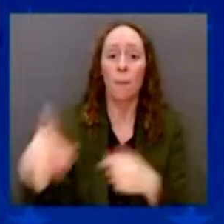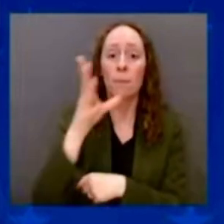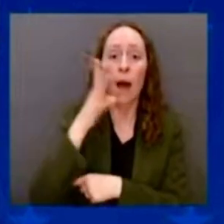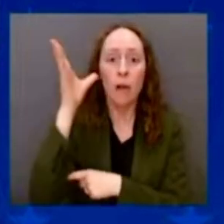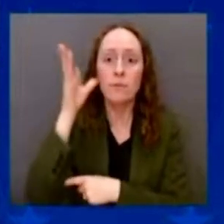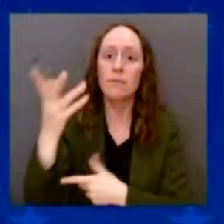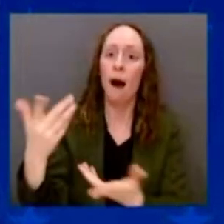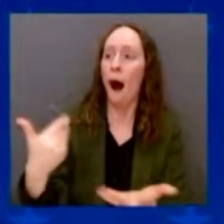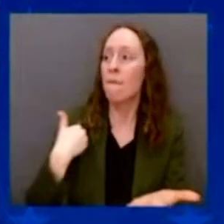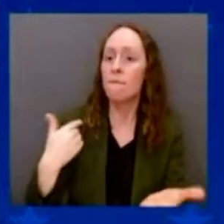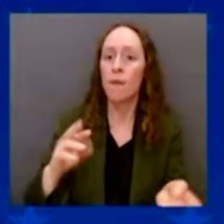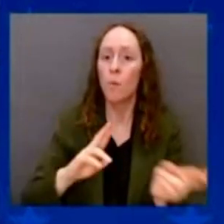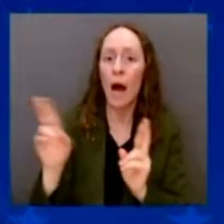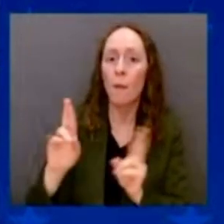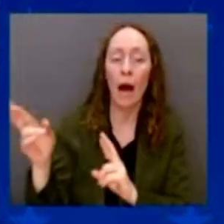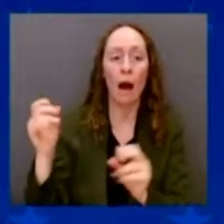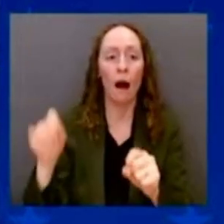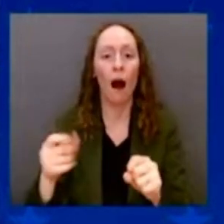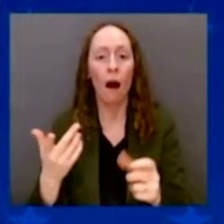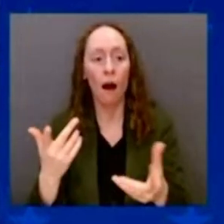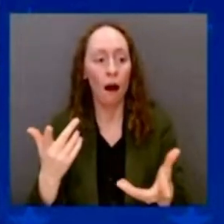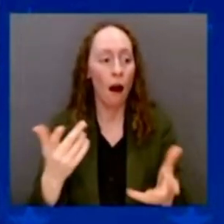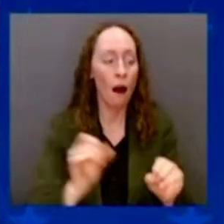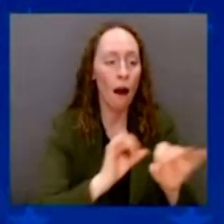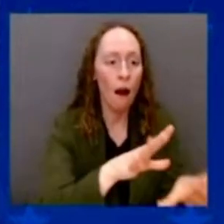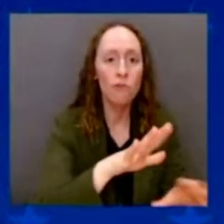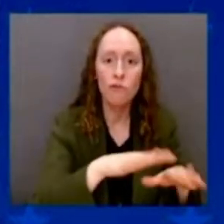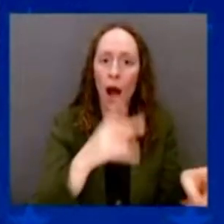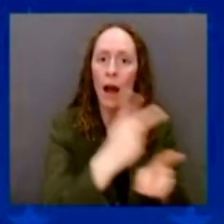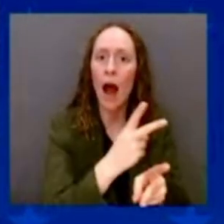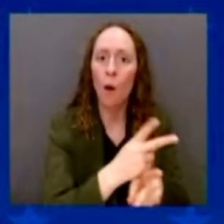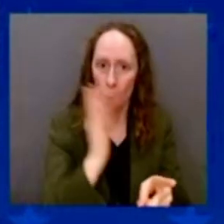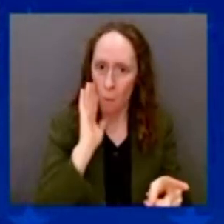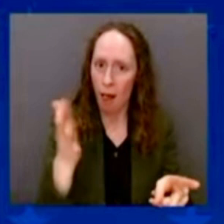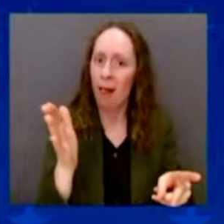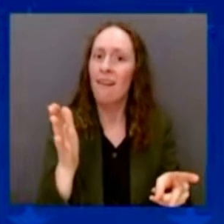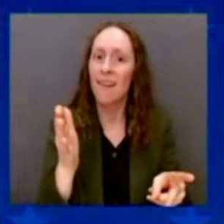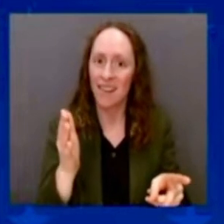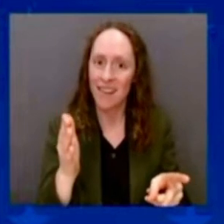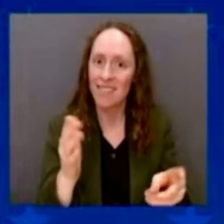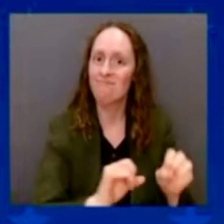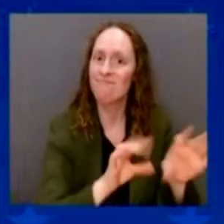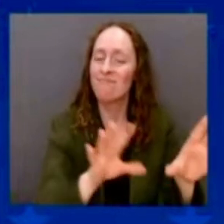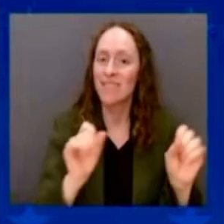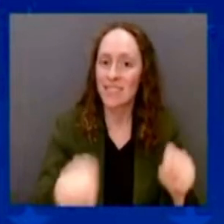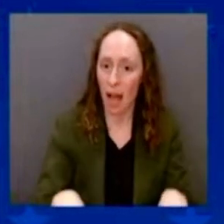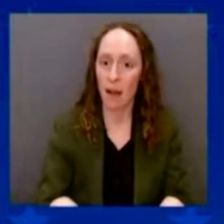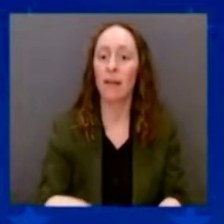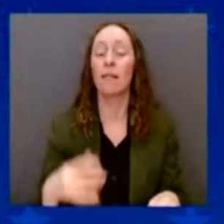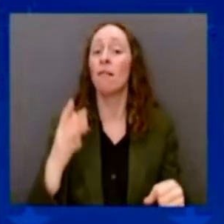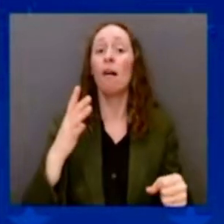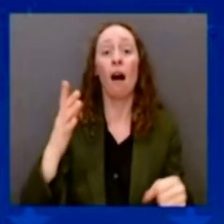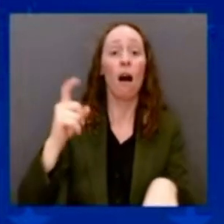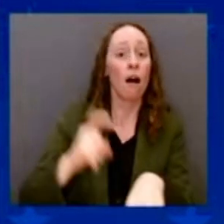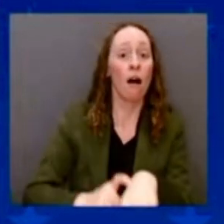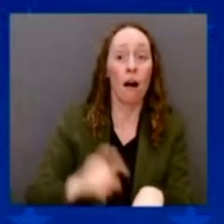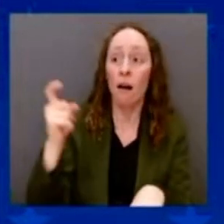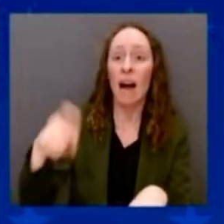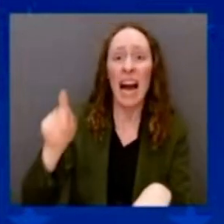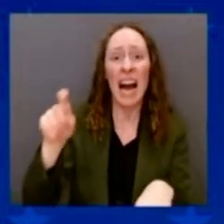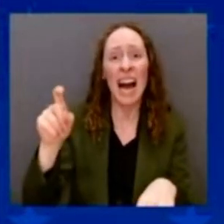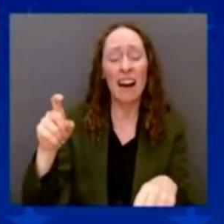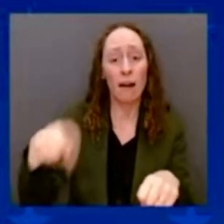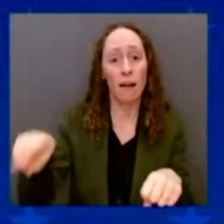And it's going to invest in paid family and medical leave, which all of you fought like hell for,